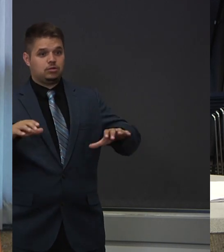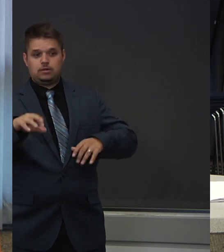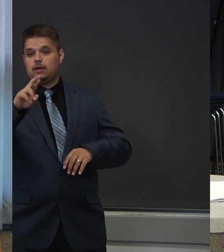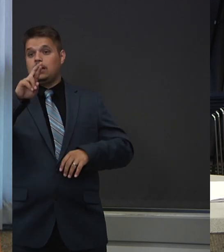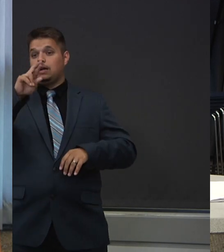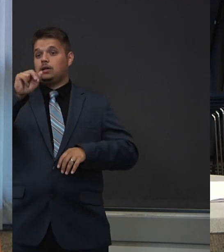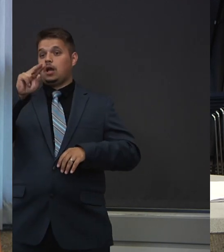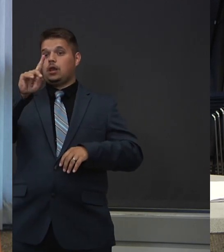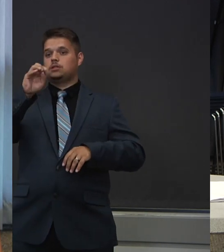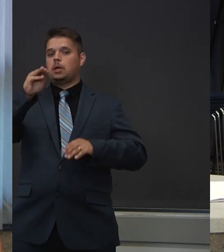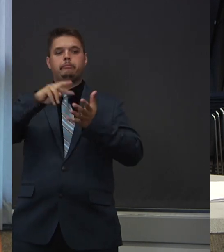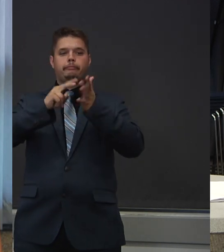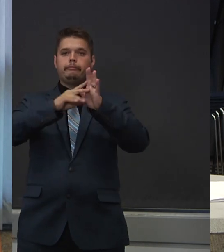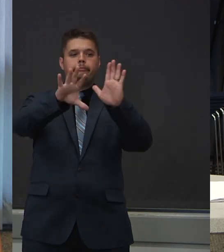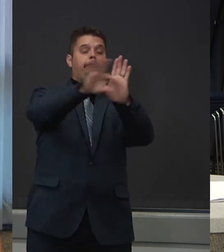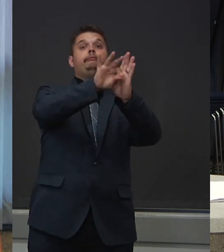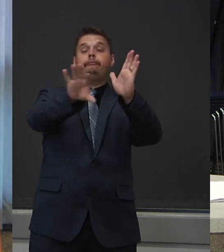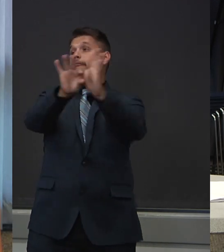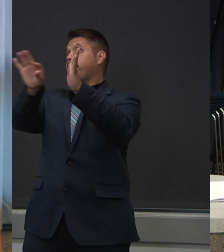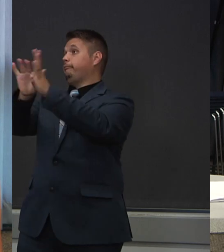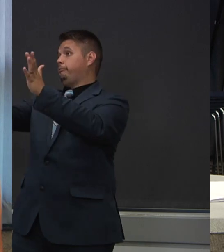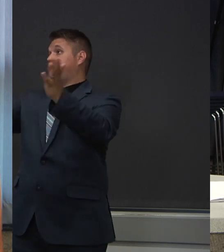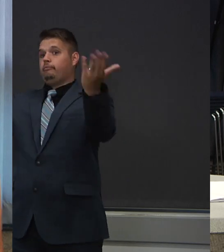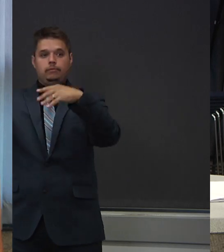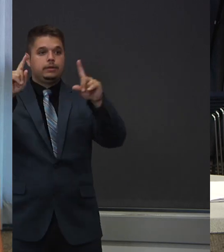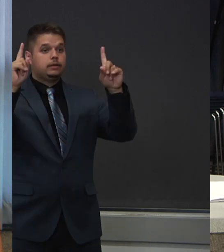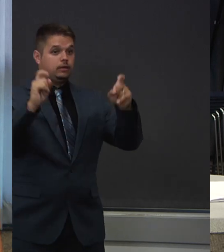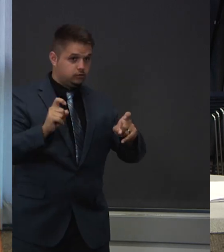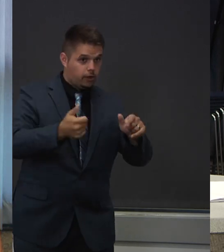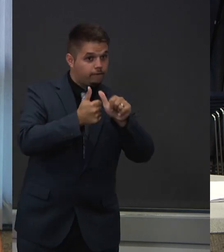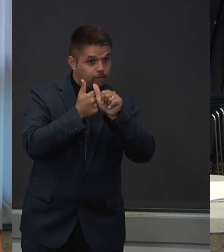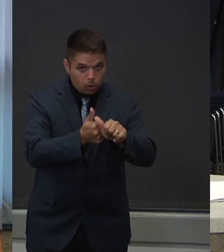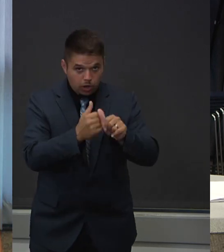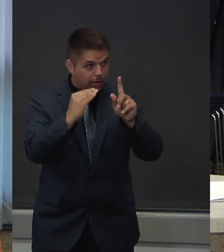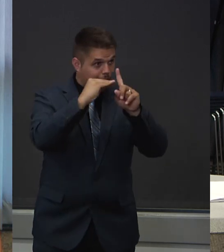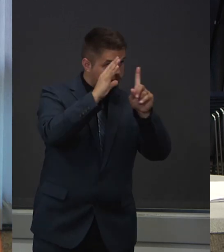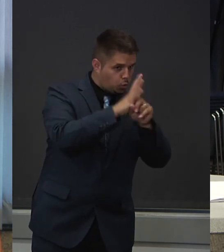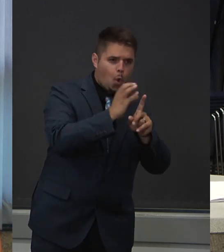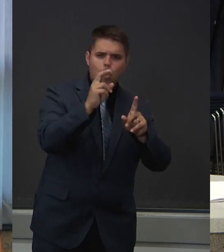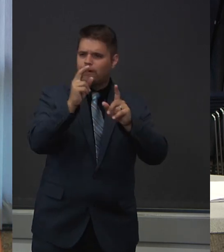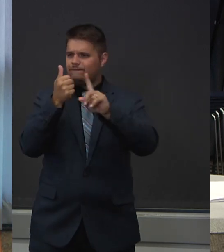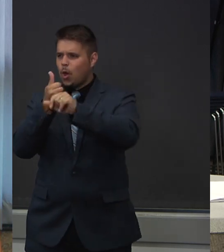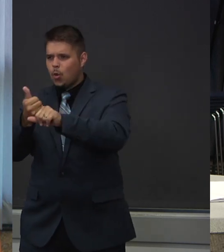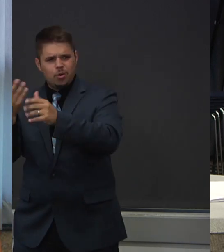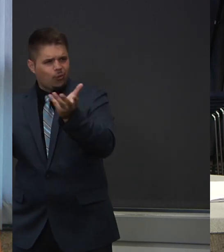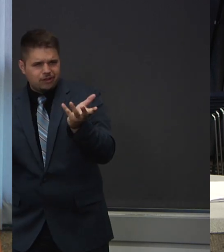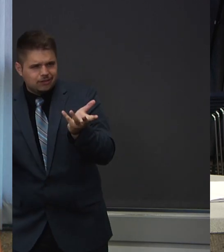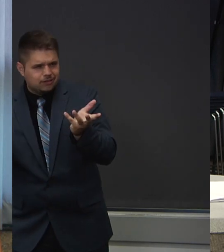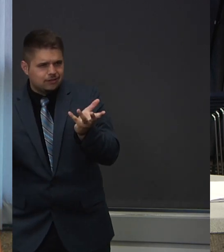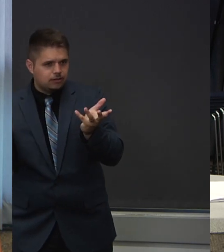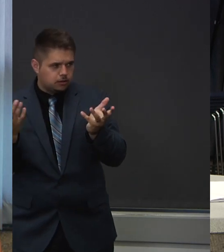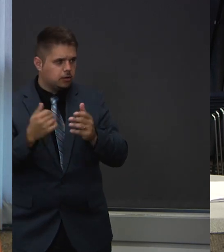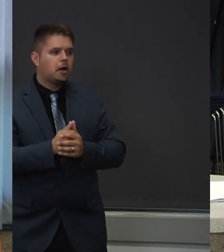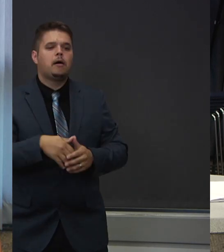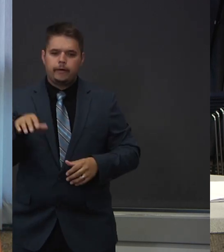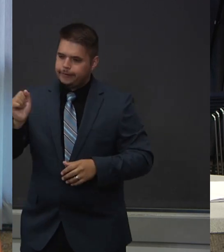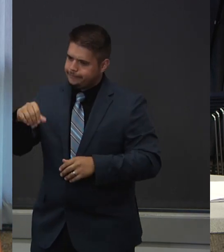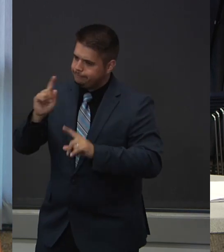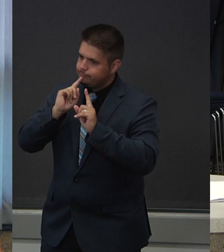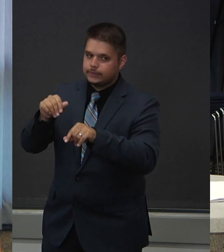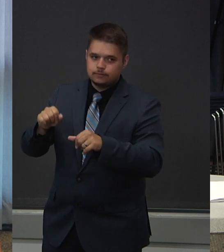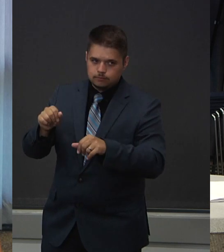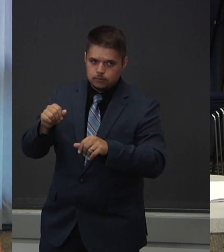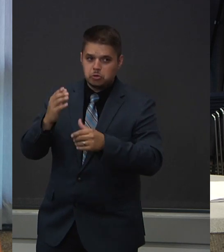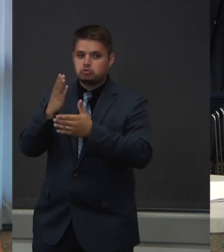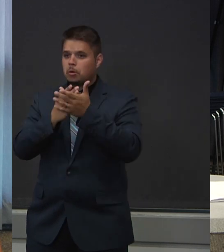and or exposure? Good question, Debbie. We are doing some random testing. We actually have a surveillance